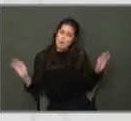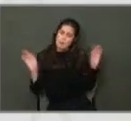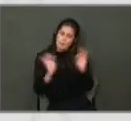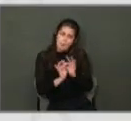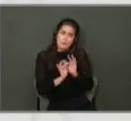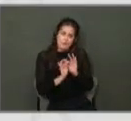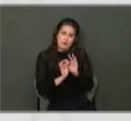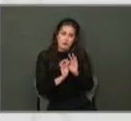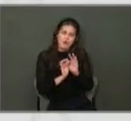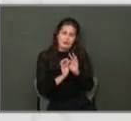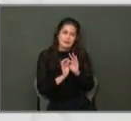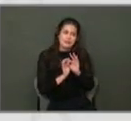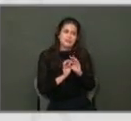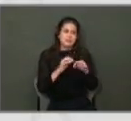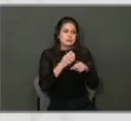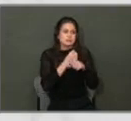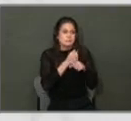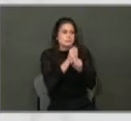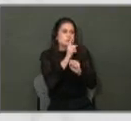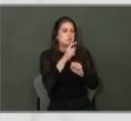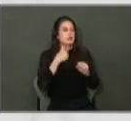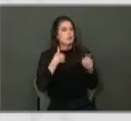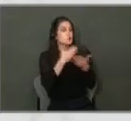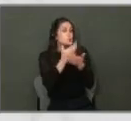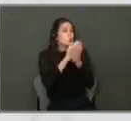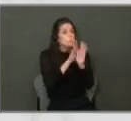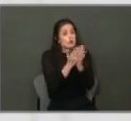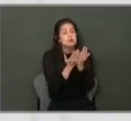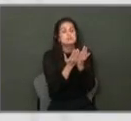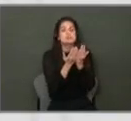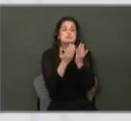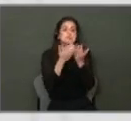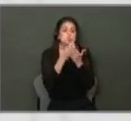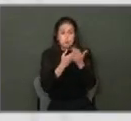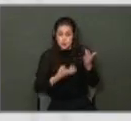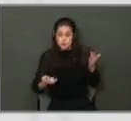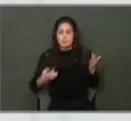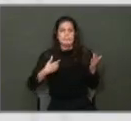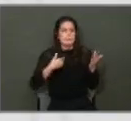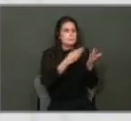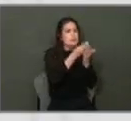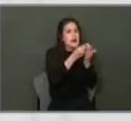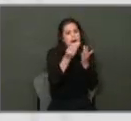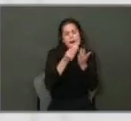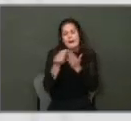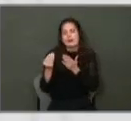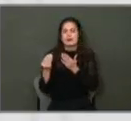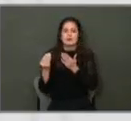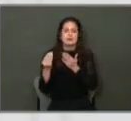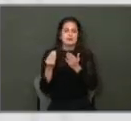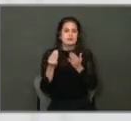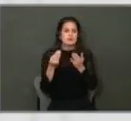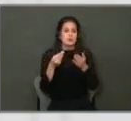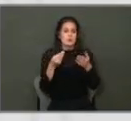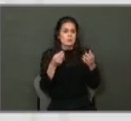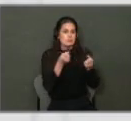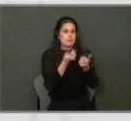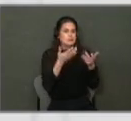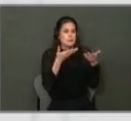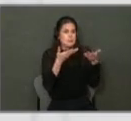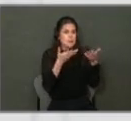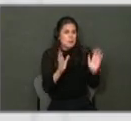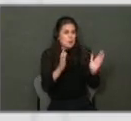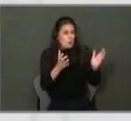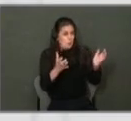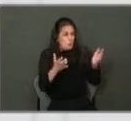That's important to keep our inventory fresh to make sure that we are buying the things that the public want